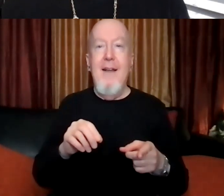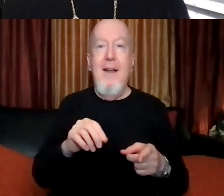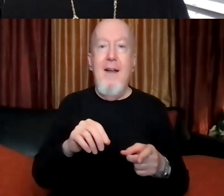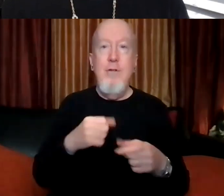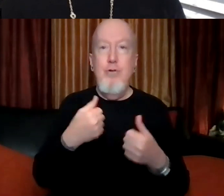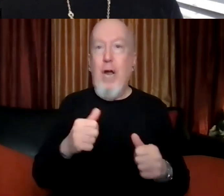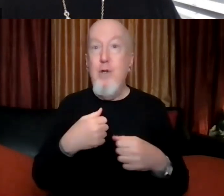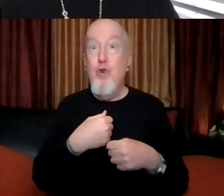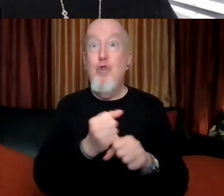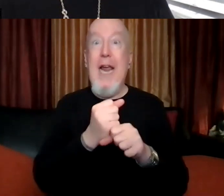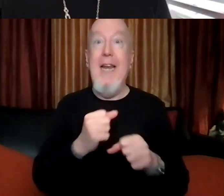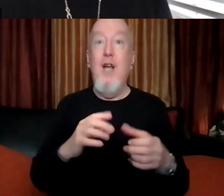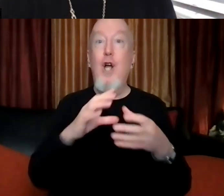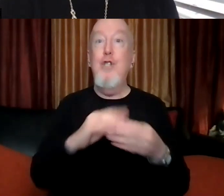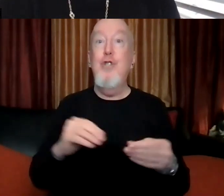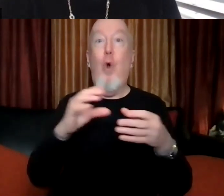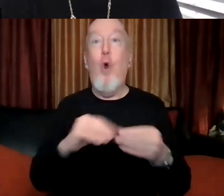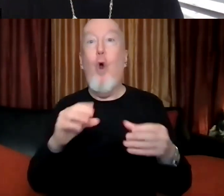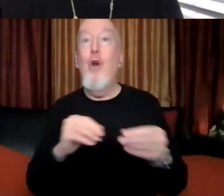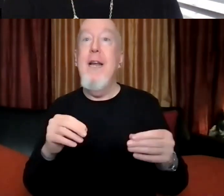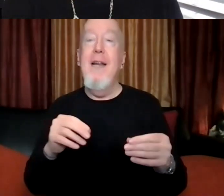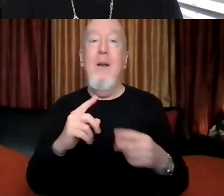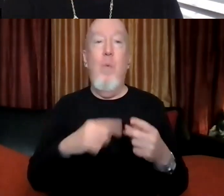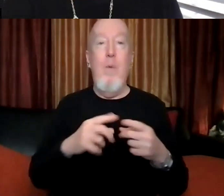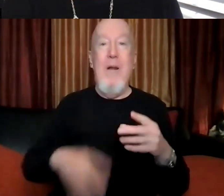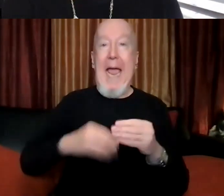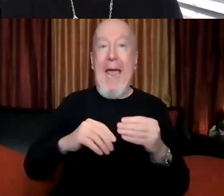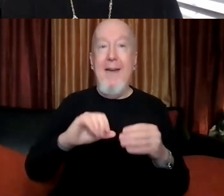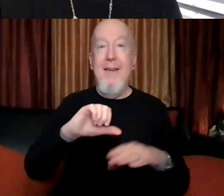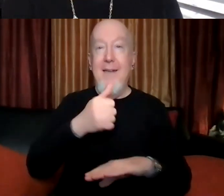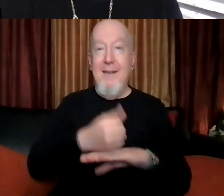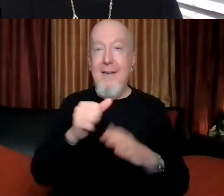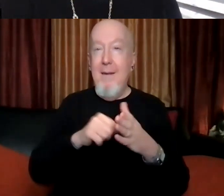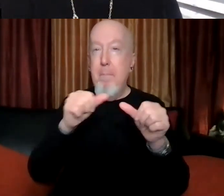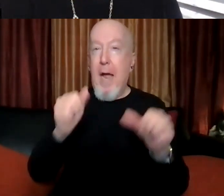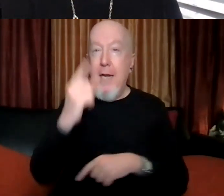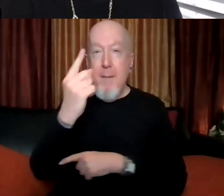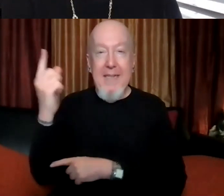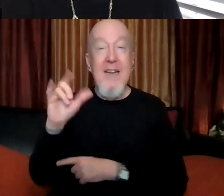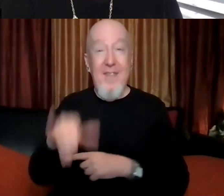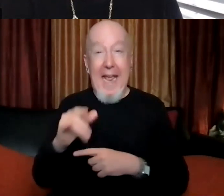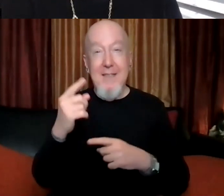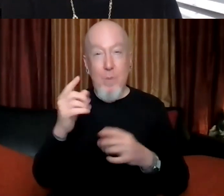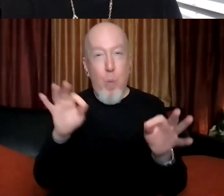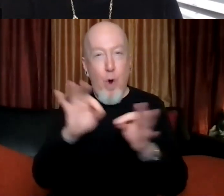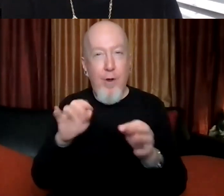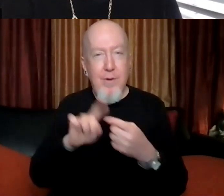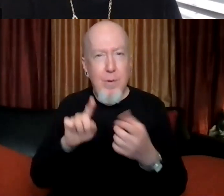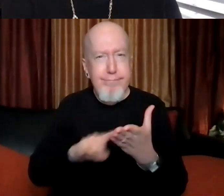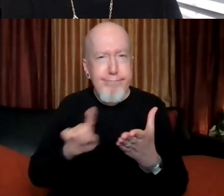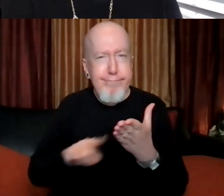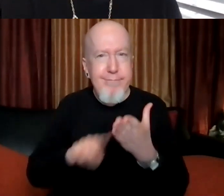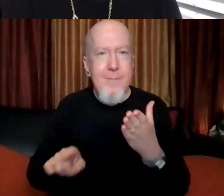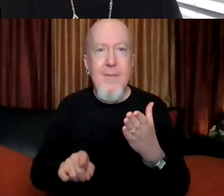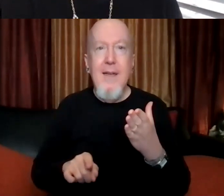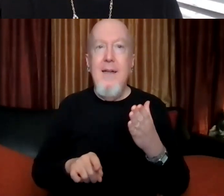through monuments that are added on, I think is a really worthwhile thing for people to explore and not that it tells you exactly what the kind of course of